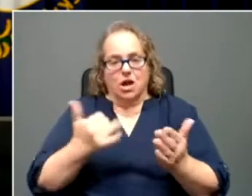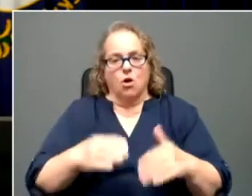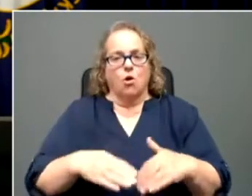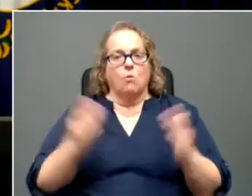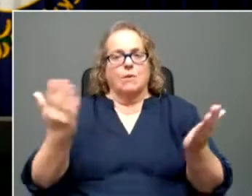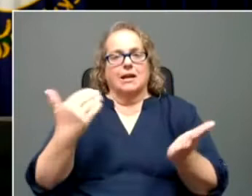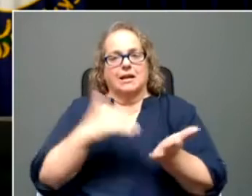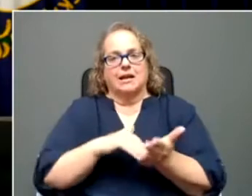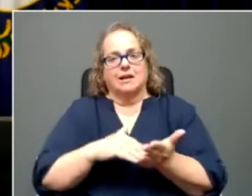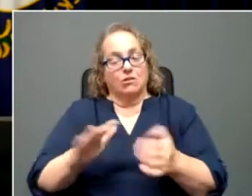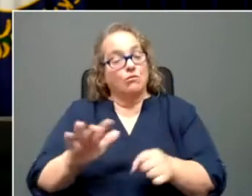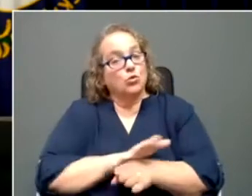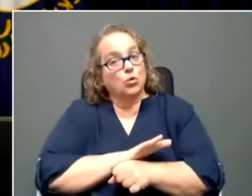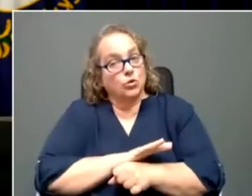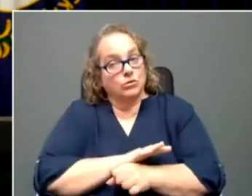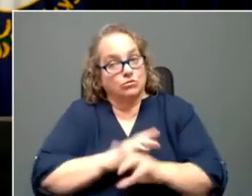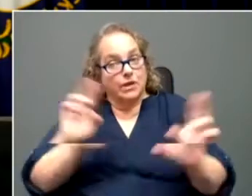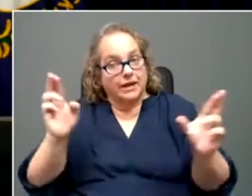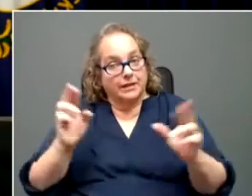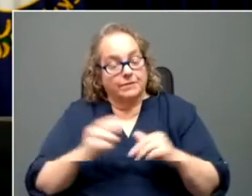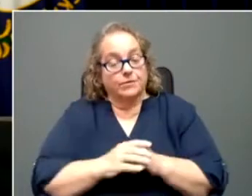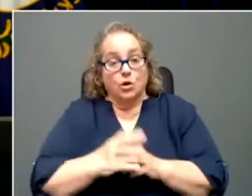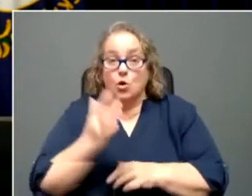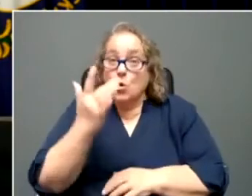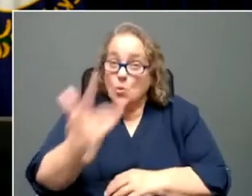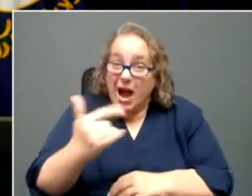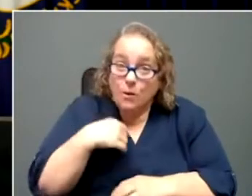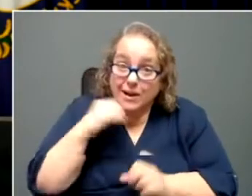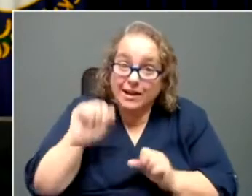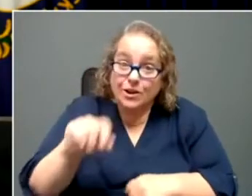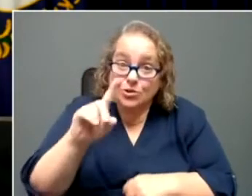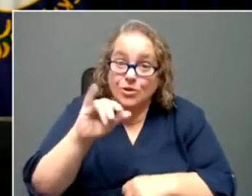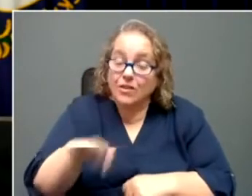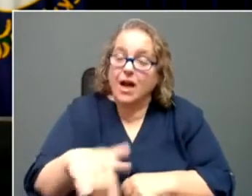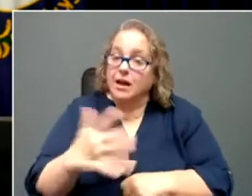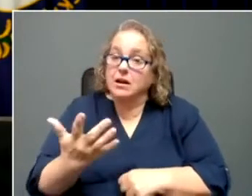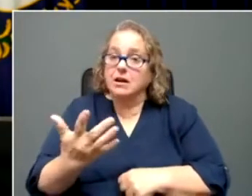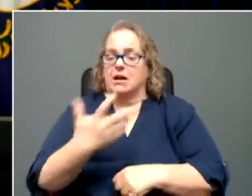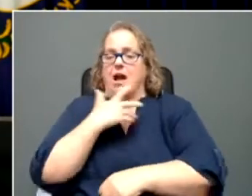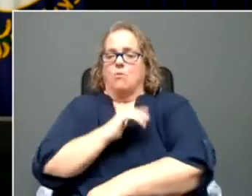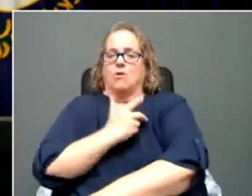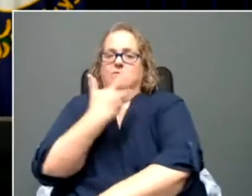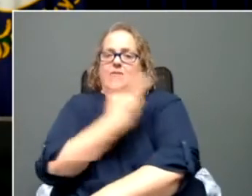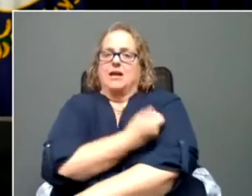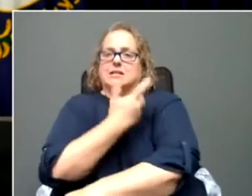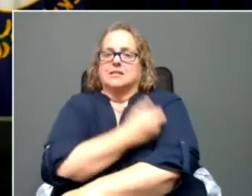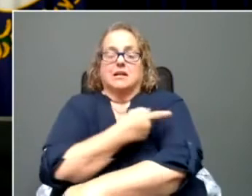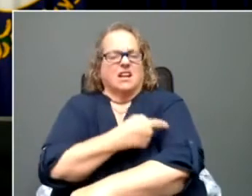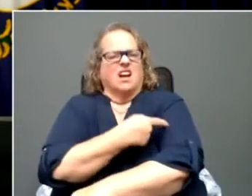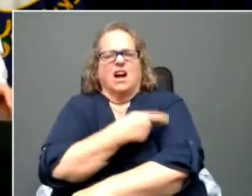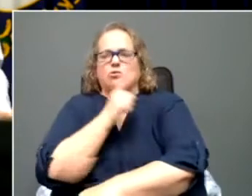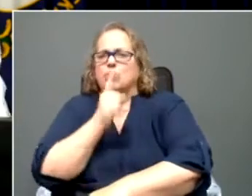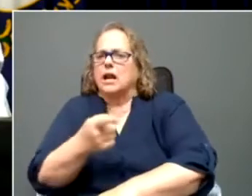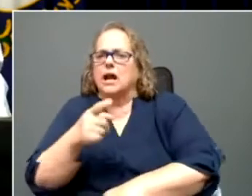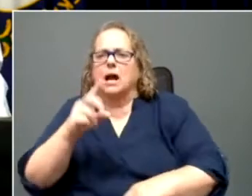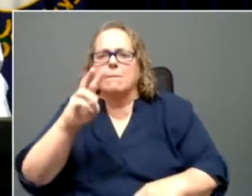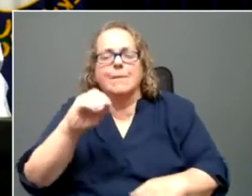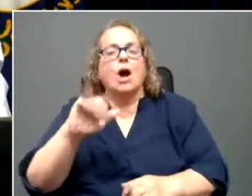Like we said, the reason that we can do that are vaccines. These things are miracles. They have